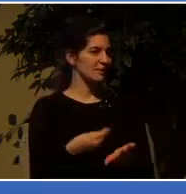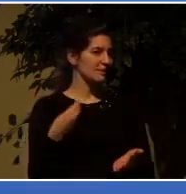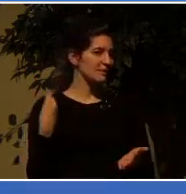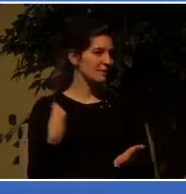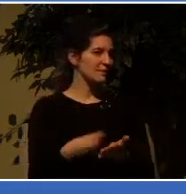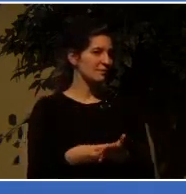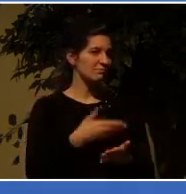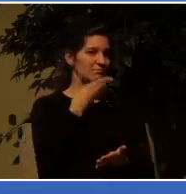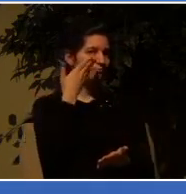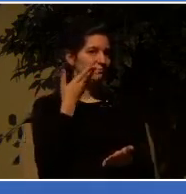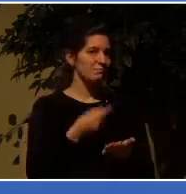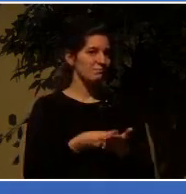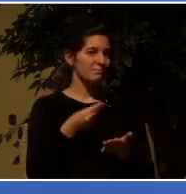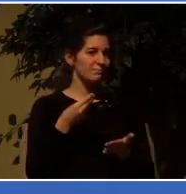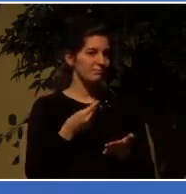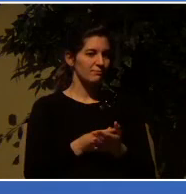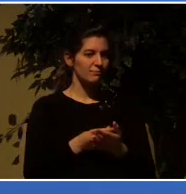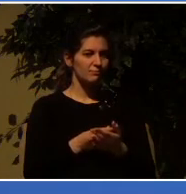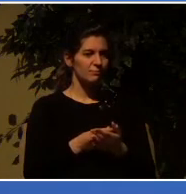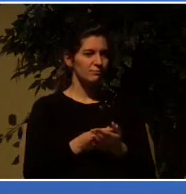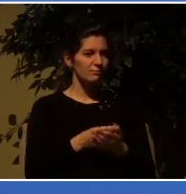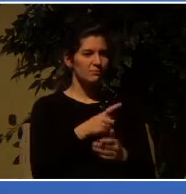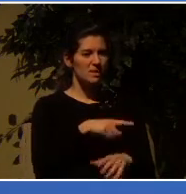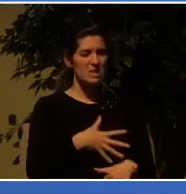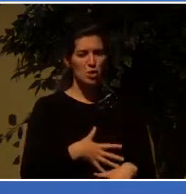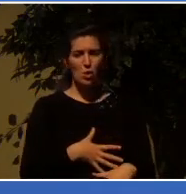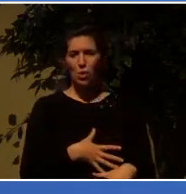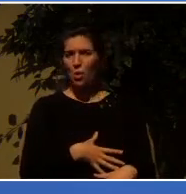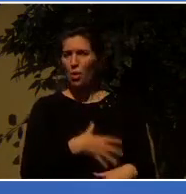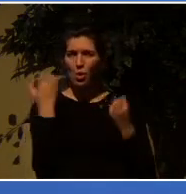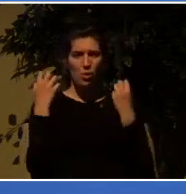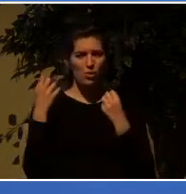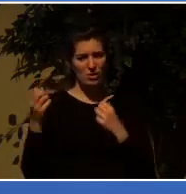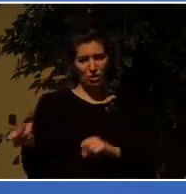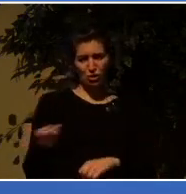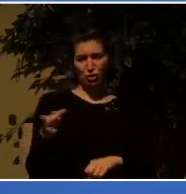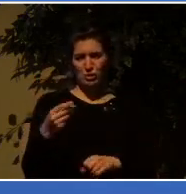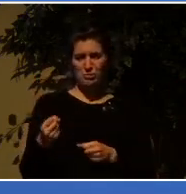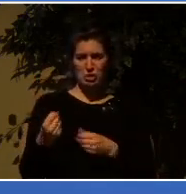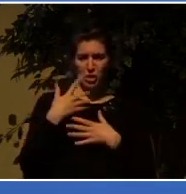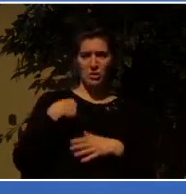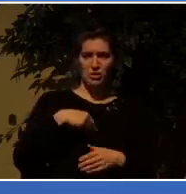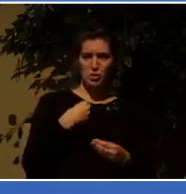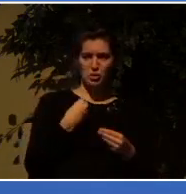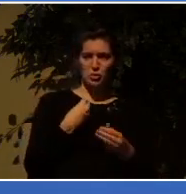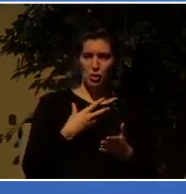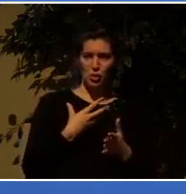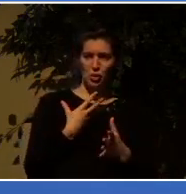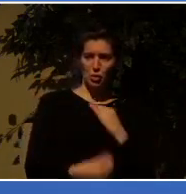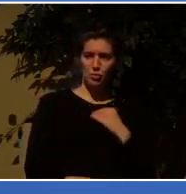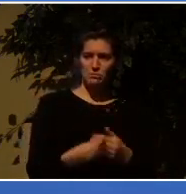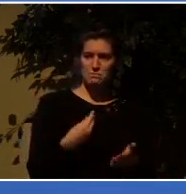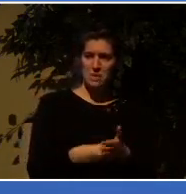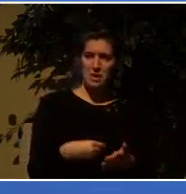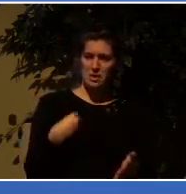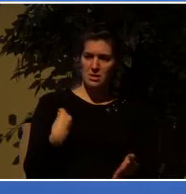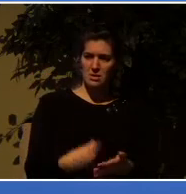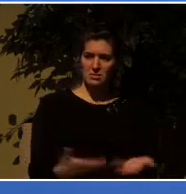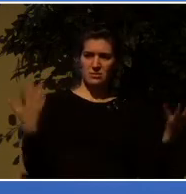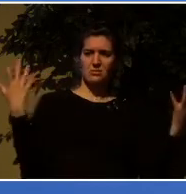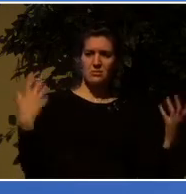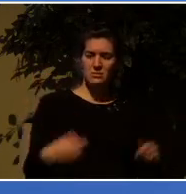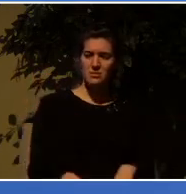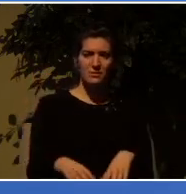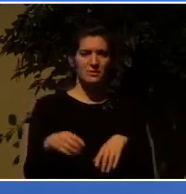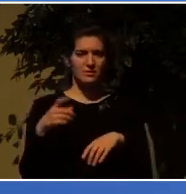and these people are causing us to lose business, got to get rid of them. But you see, you can't go to the magistrates and say, well, these guys have cost